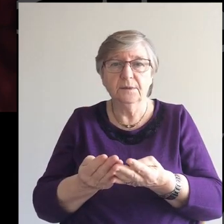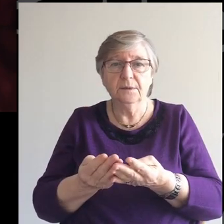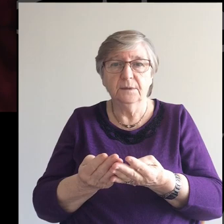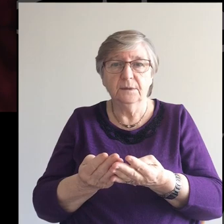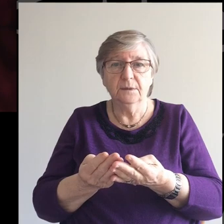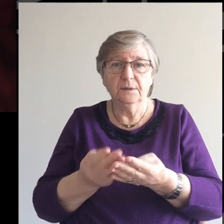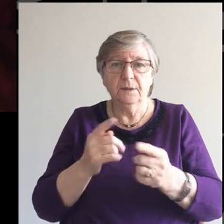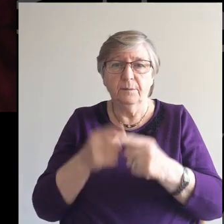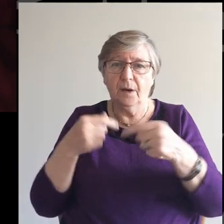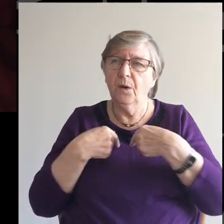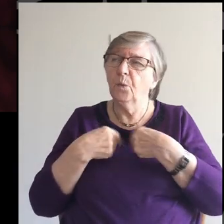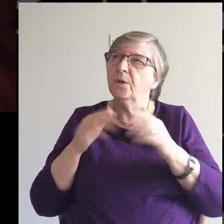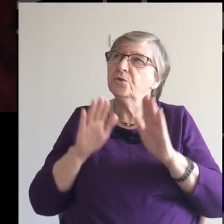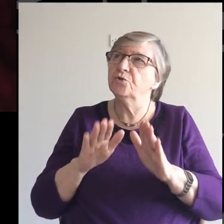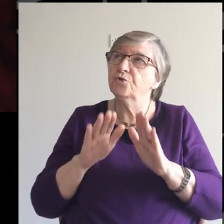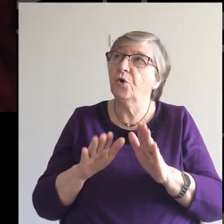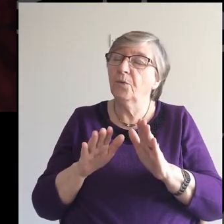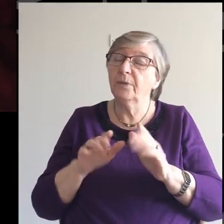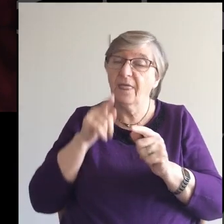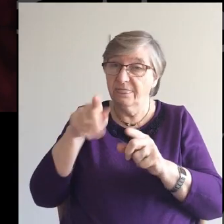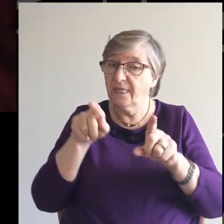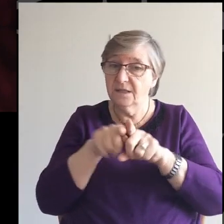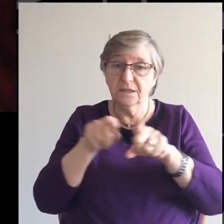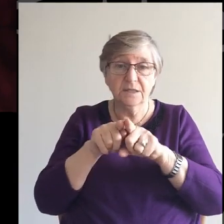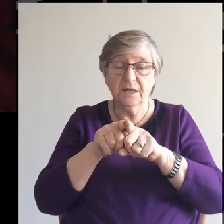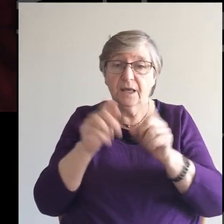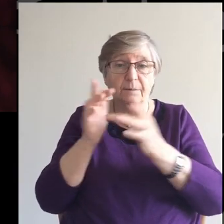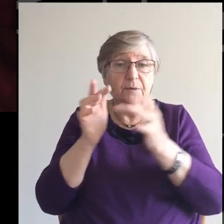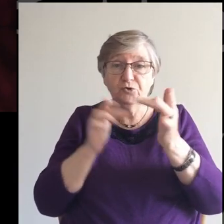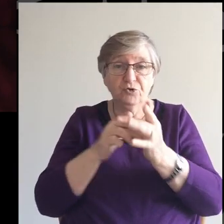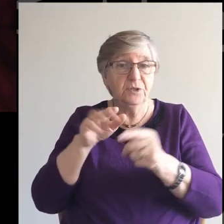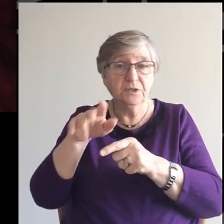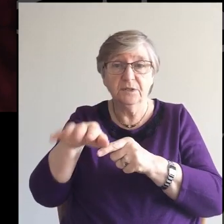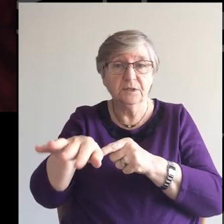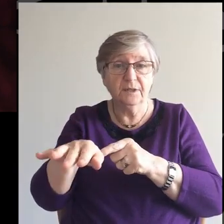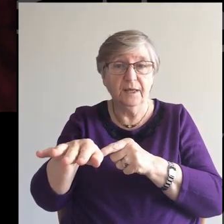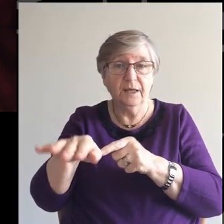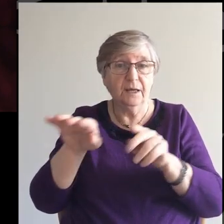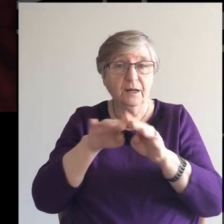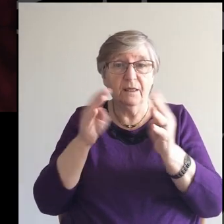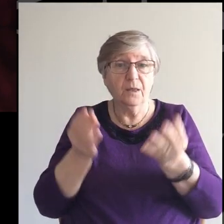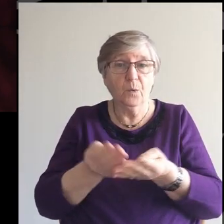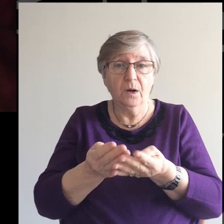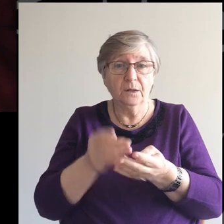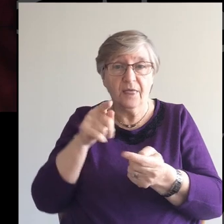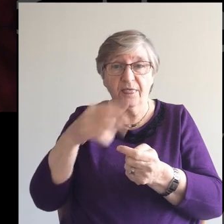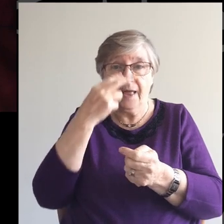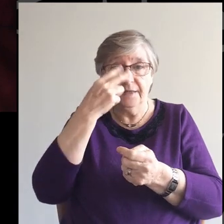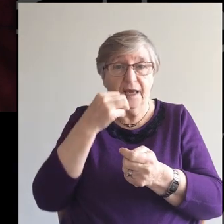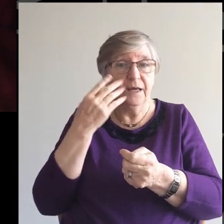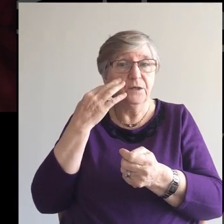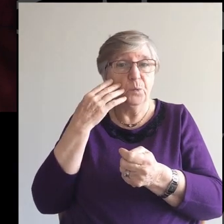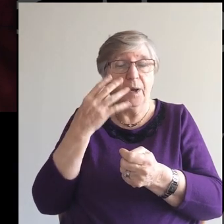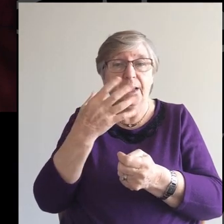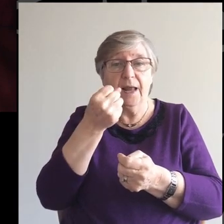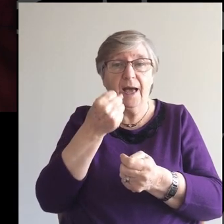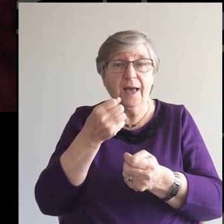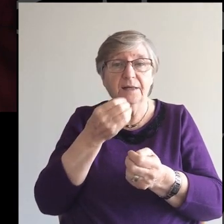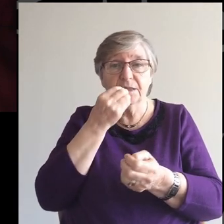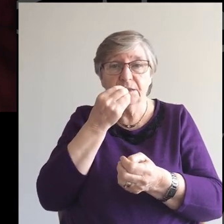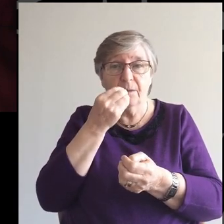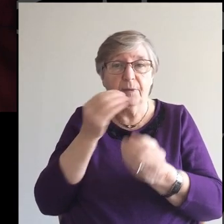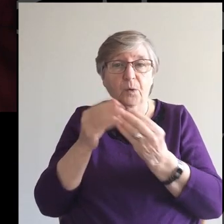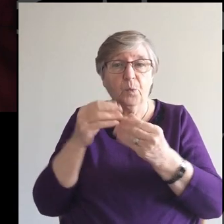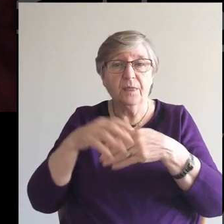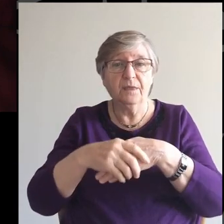Yet we pause to recall That that's exactly where Jesus was On the night That he had that supper With his